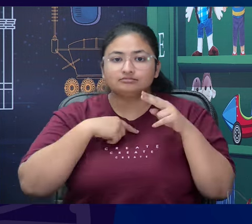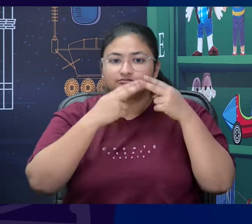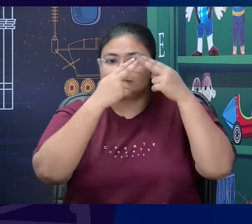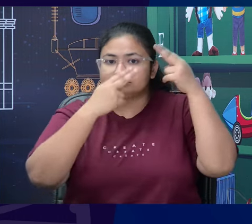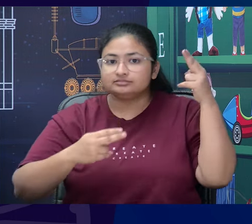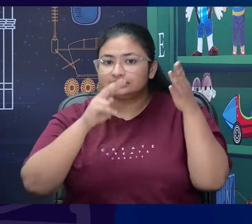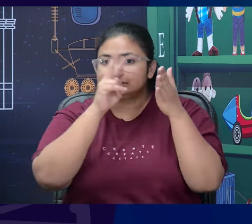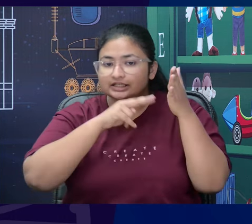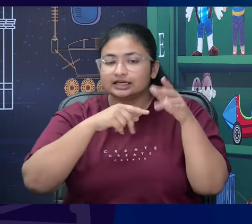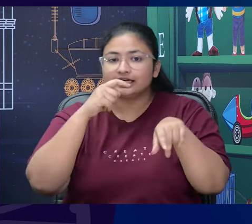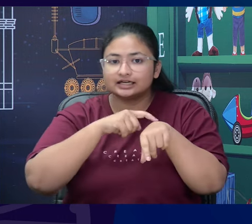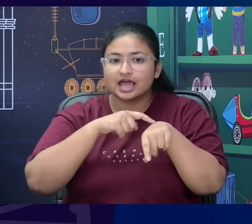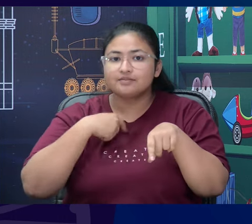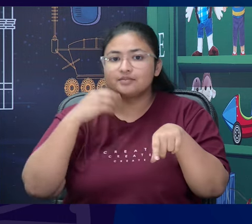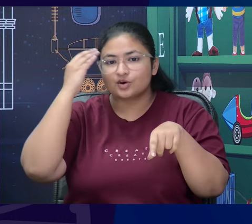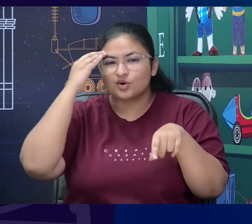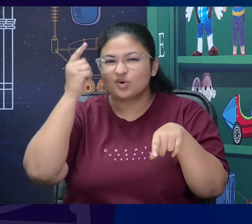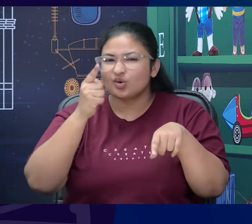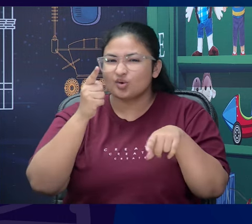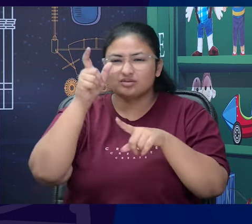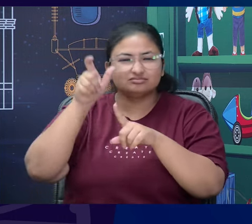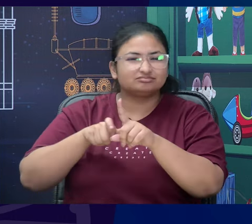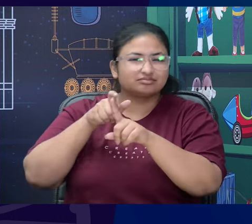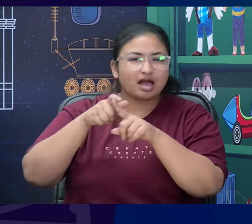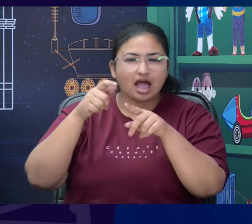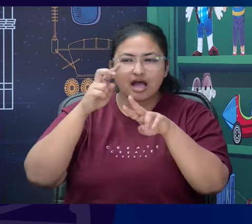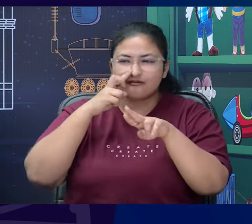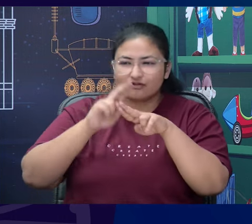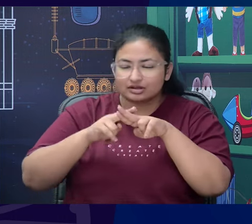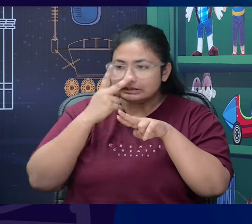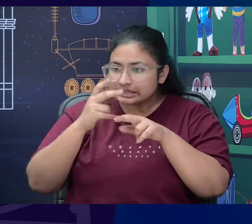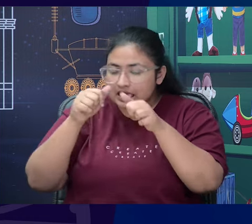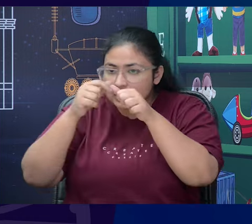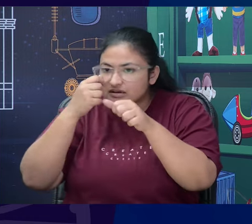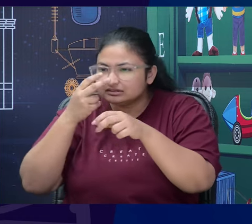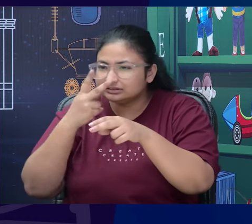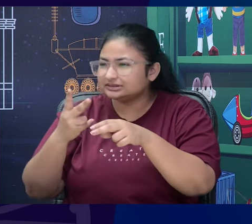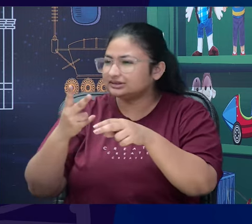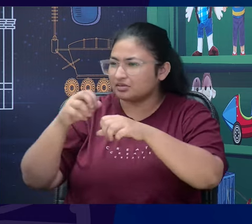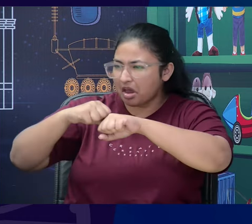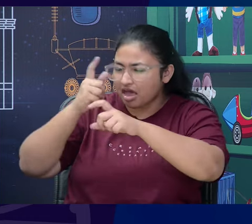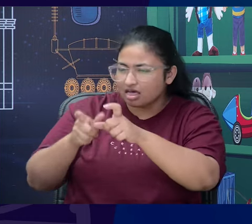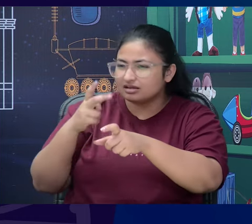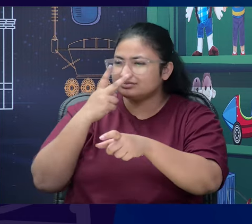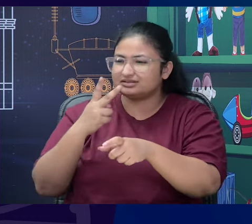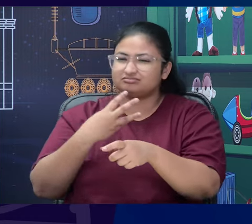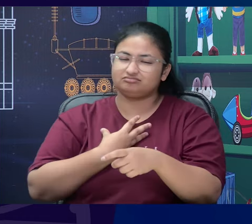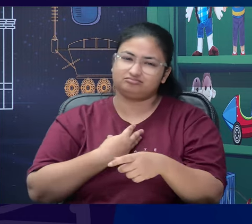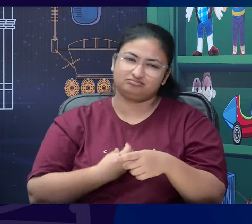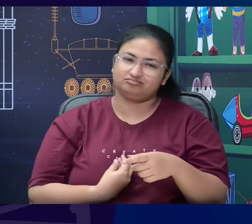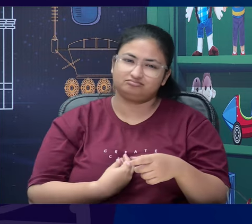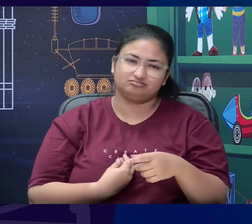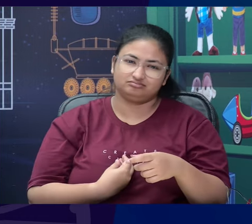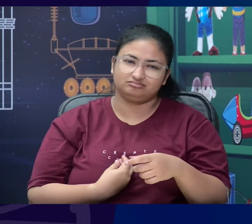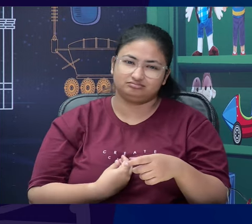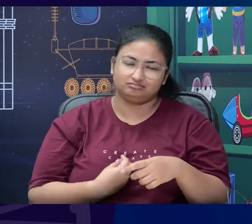that I know that you are disappointed. So, disappointed is the right answer. Yes. Yes. So, students well done. Well